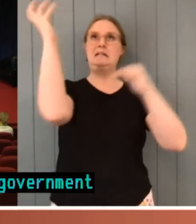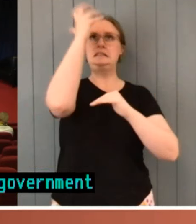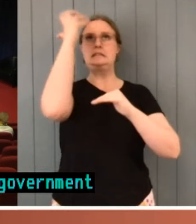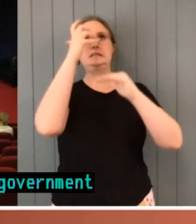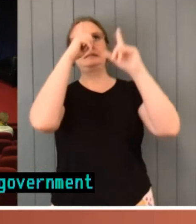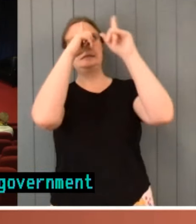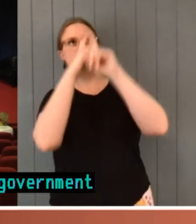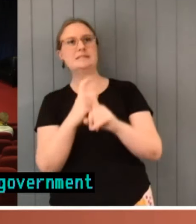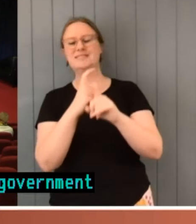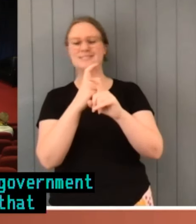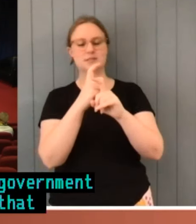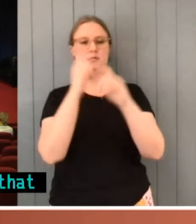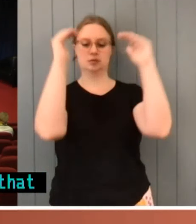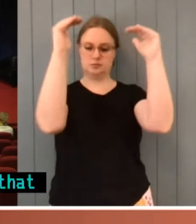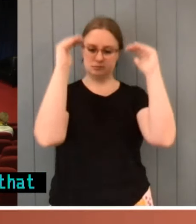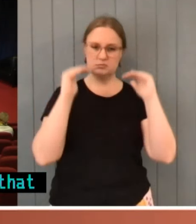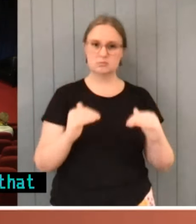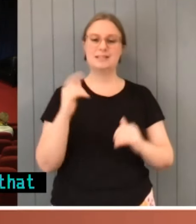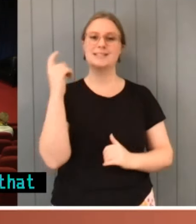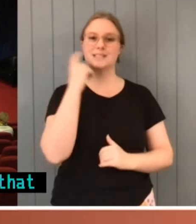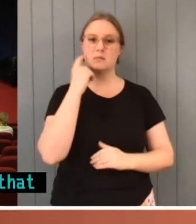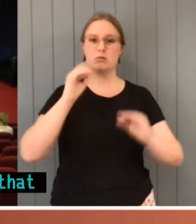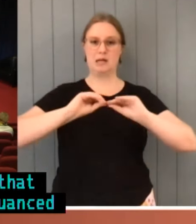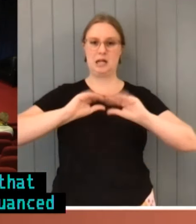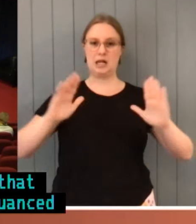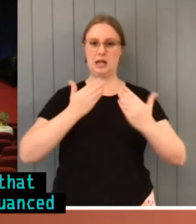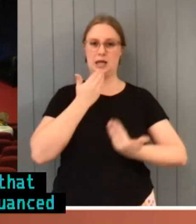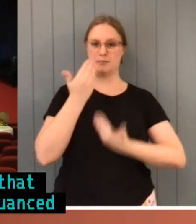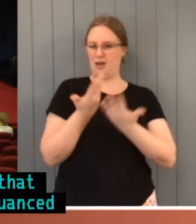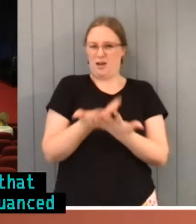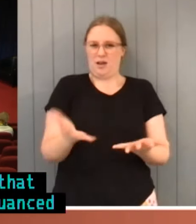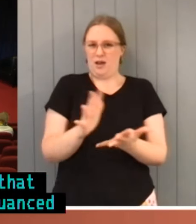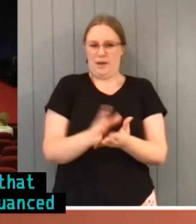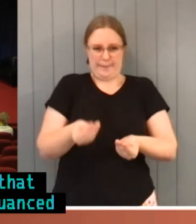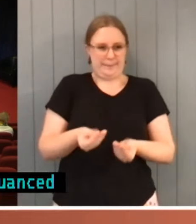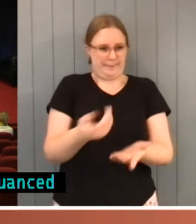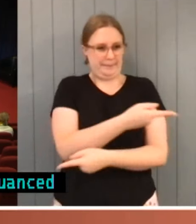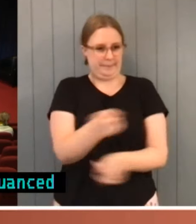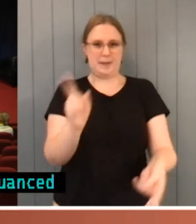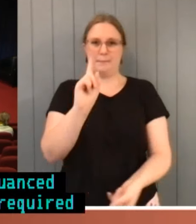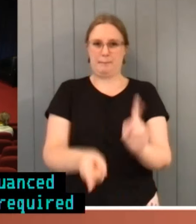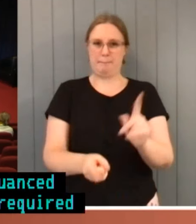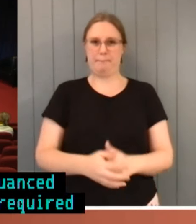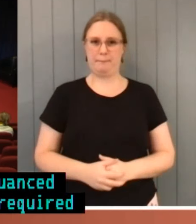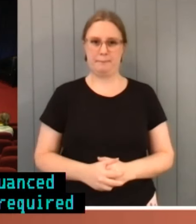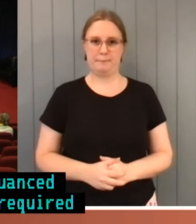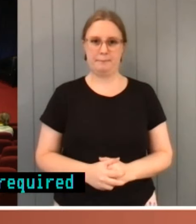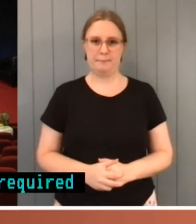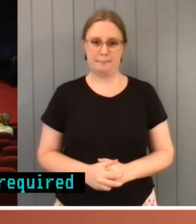aspects of the mechanisms required to keep democracy tacked together? Yeah, look, it's a tough call.